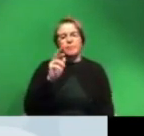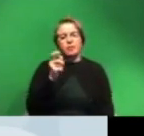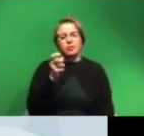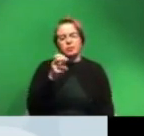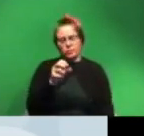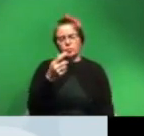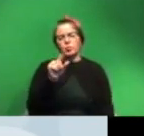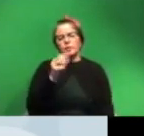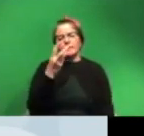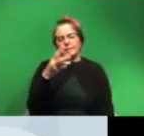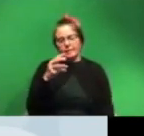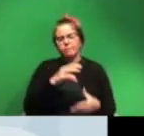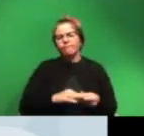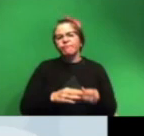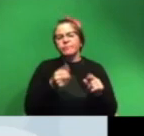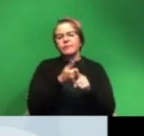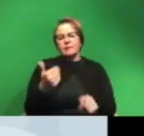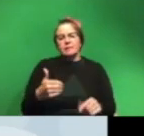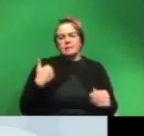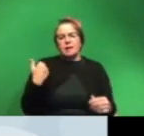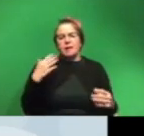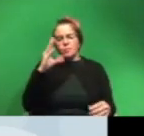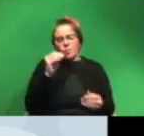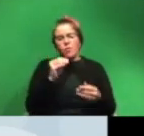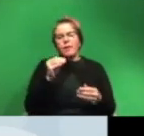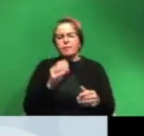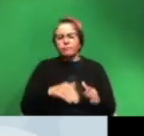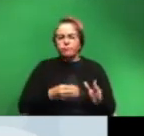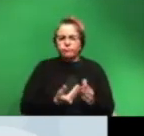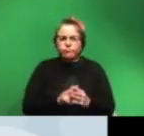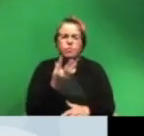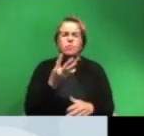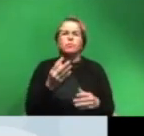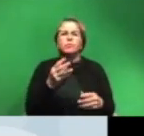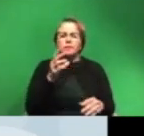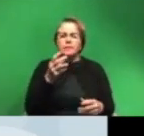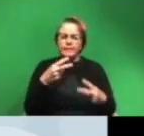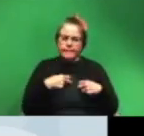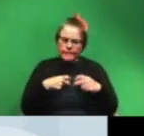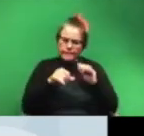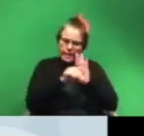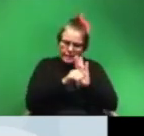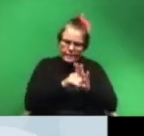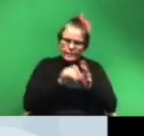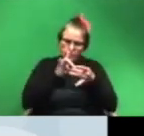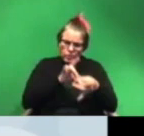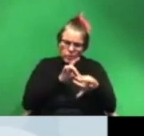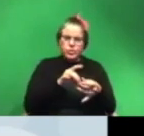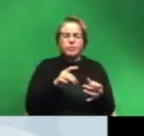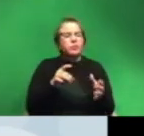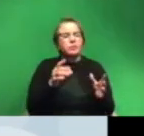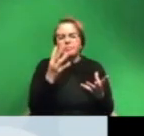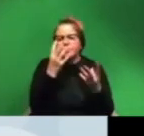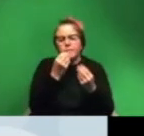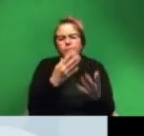and it's a story of a young boy as he becomes a young man and explores different aspects of his identity his relationships um and it's just a very beautiful